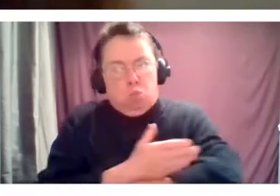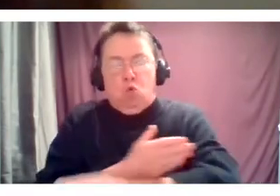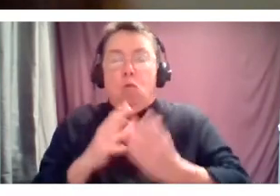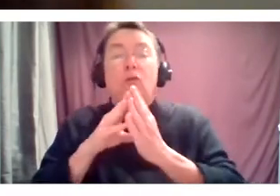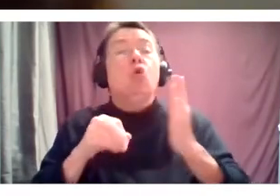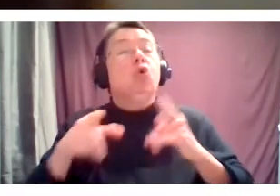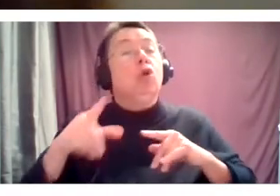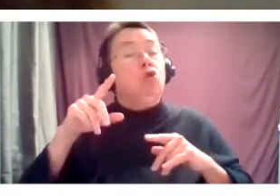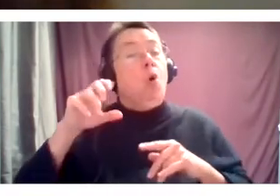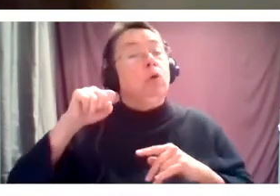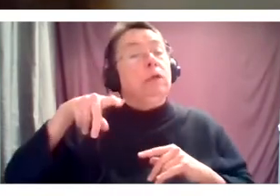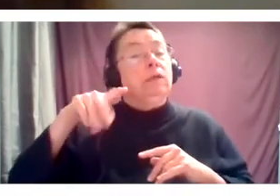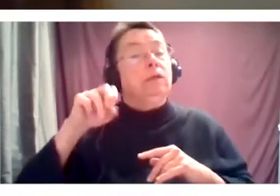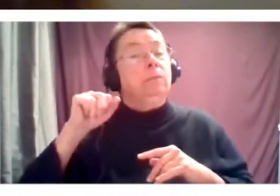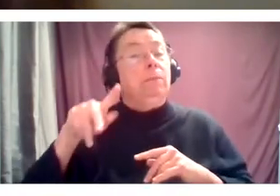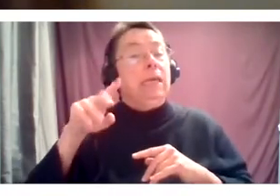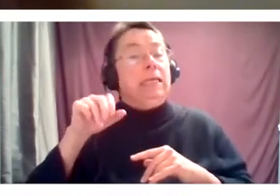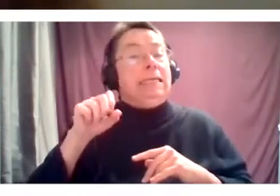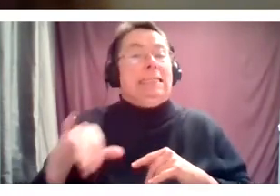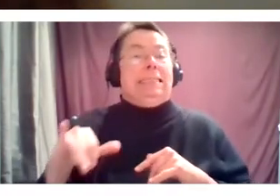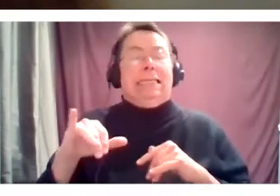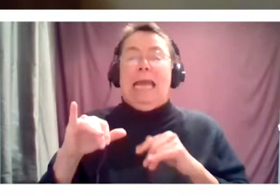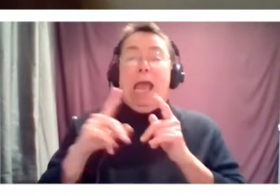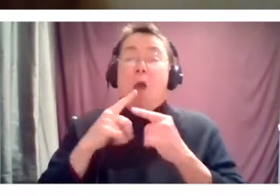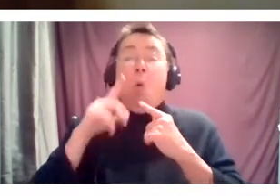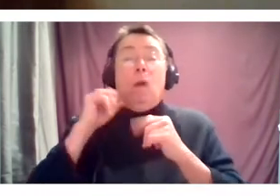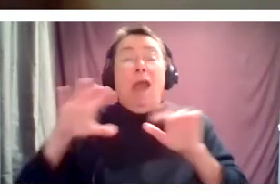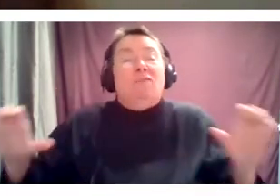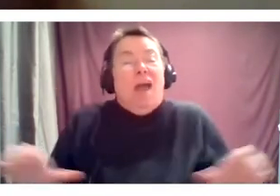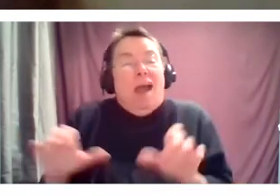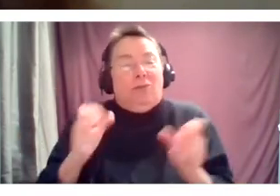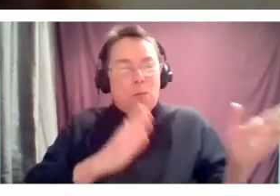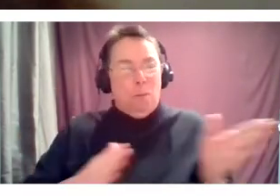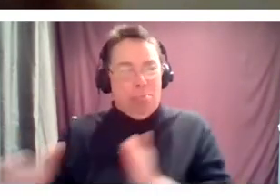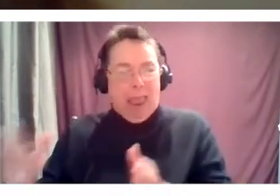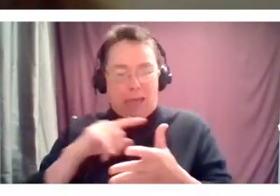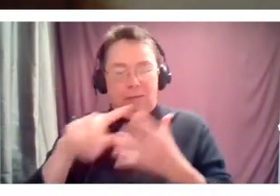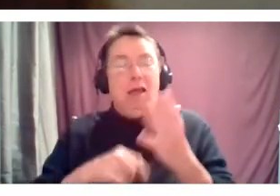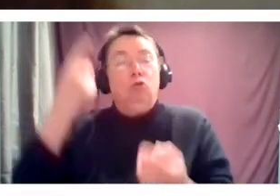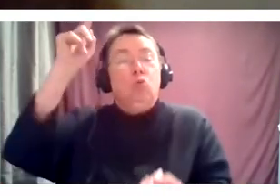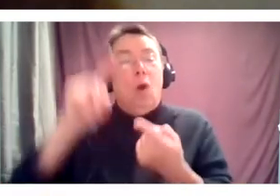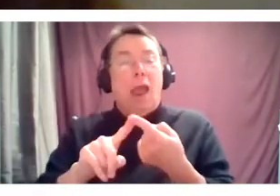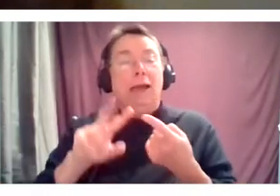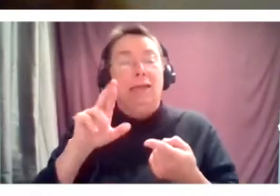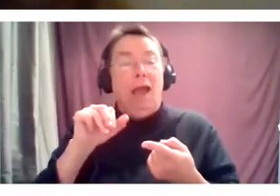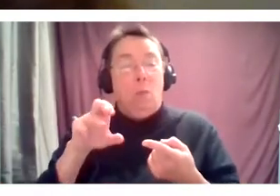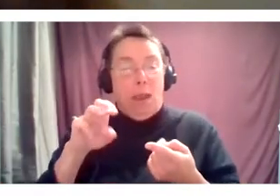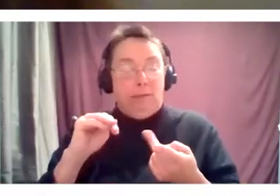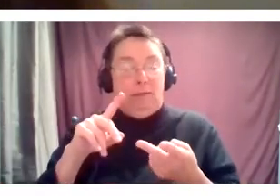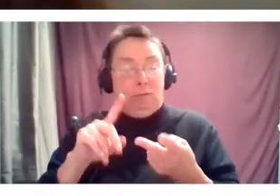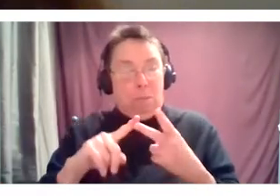anti-racism and equity action plan, which we have been working on for months now. And we're really